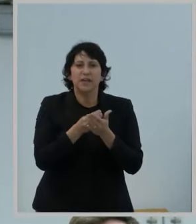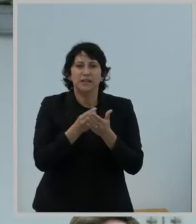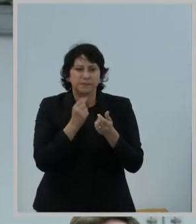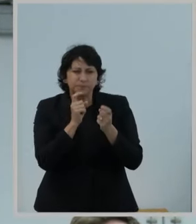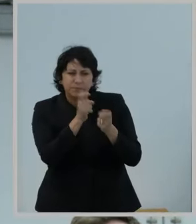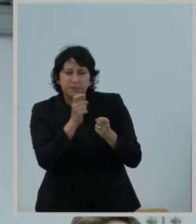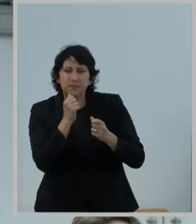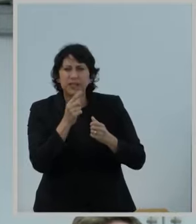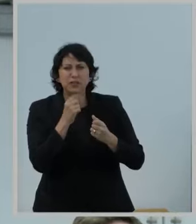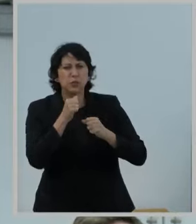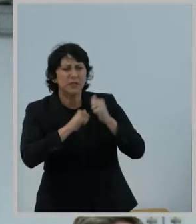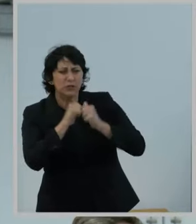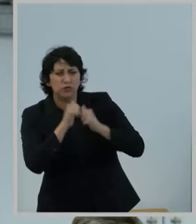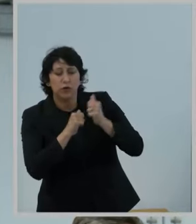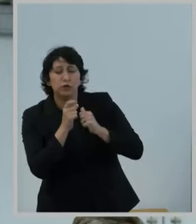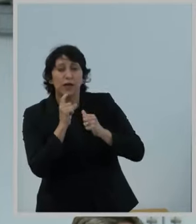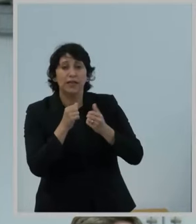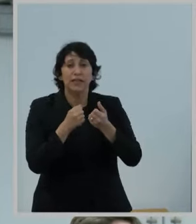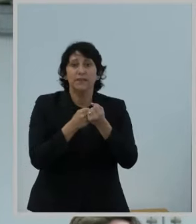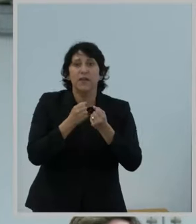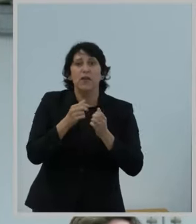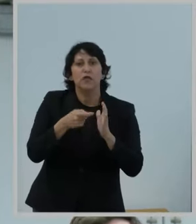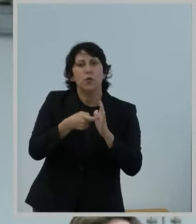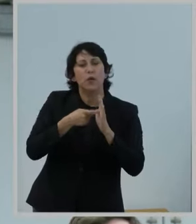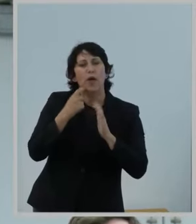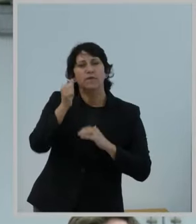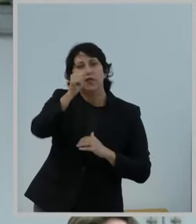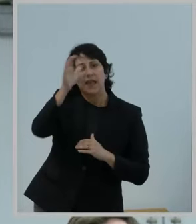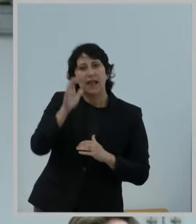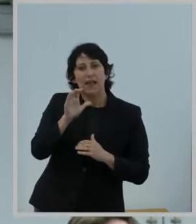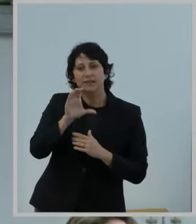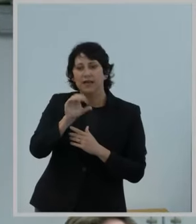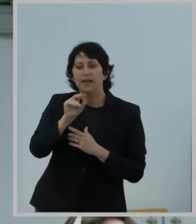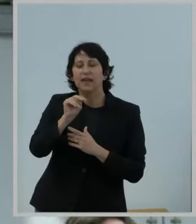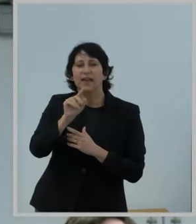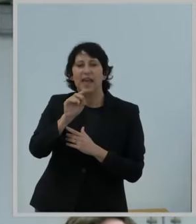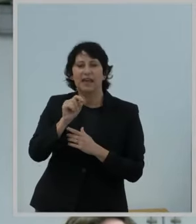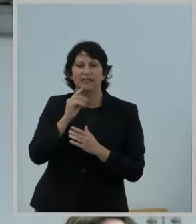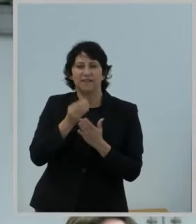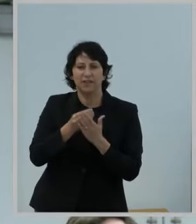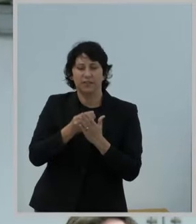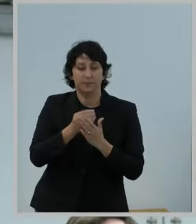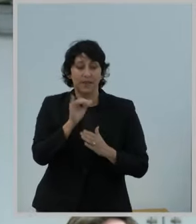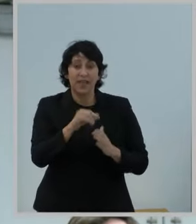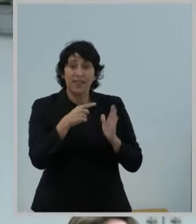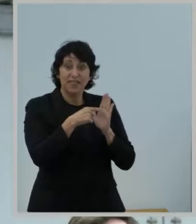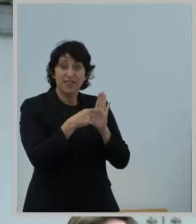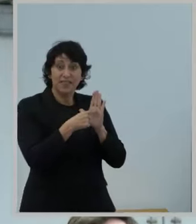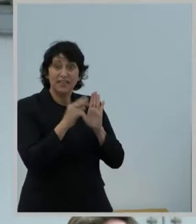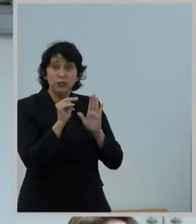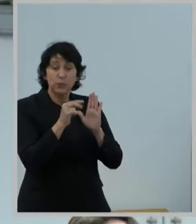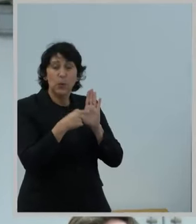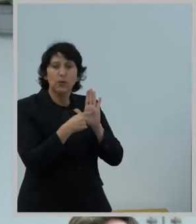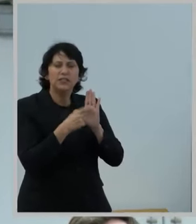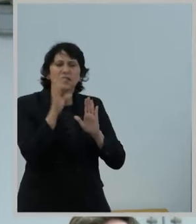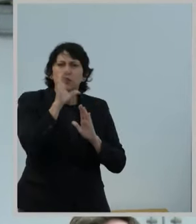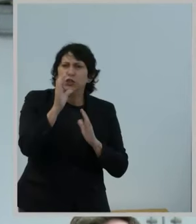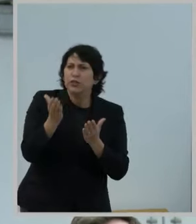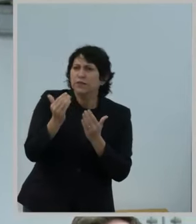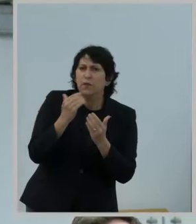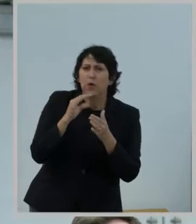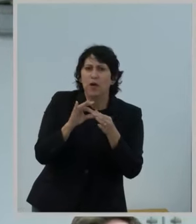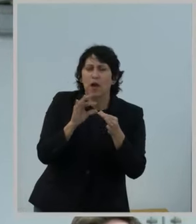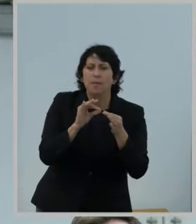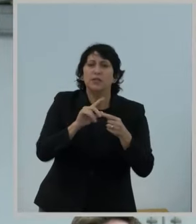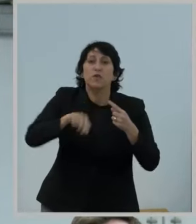the structure and requirements of the Alaska Connect Fund. The notice also seeks comment on when the Alaska Connect Fund